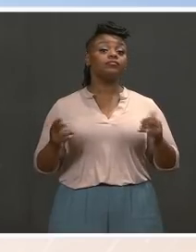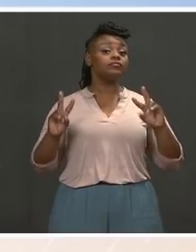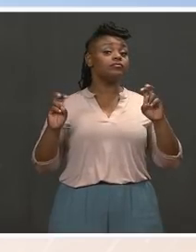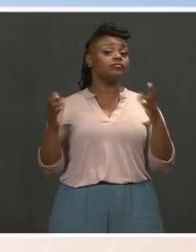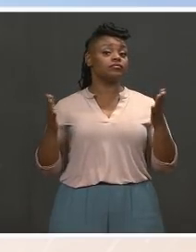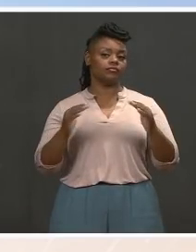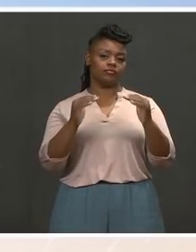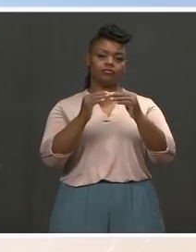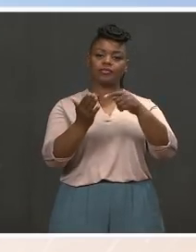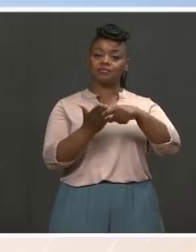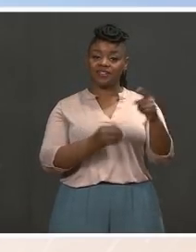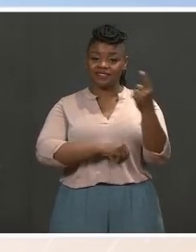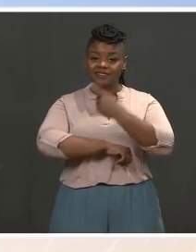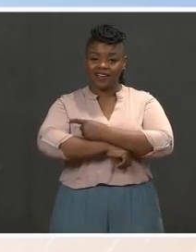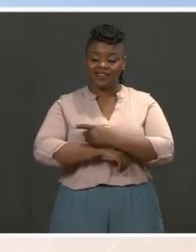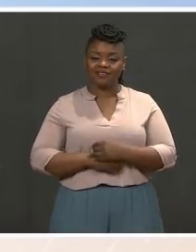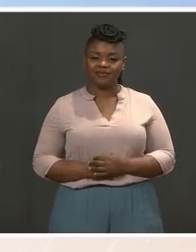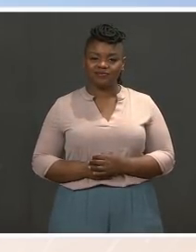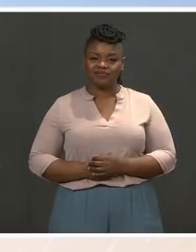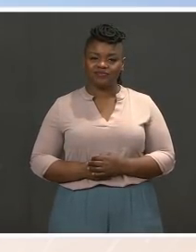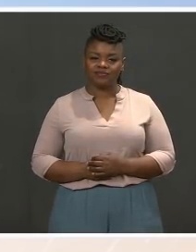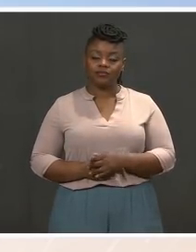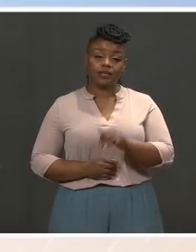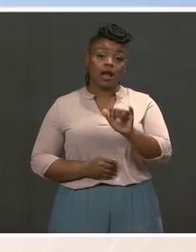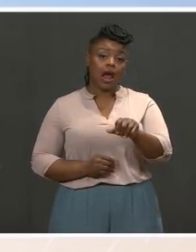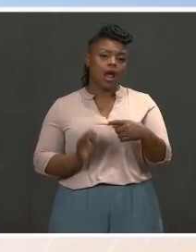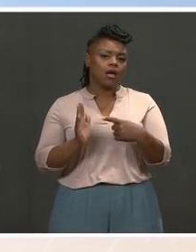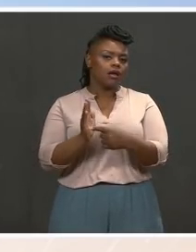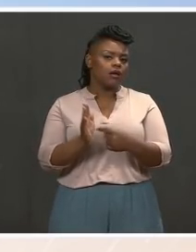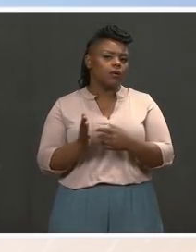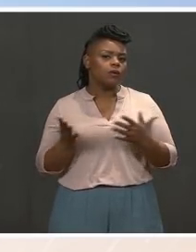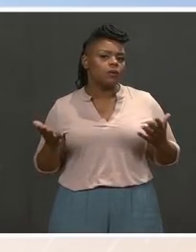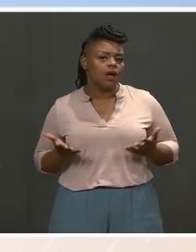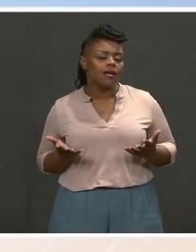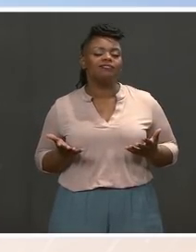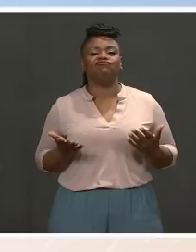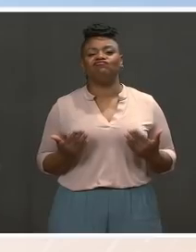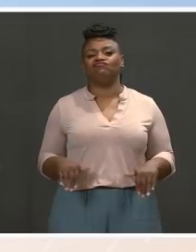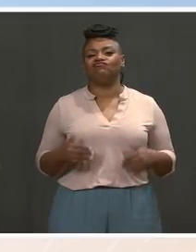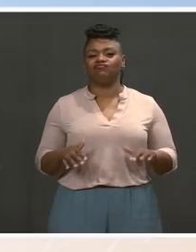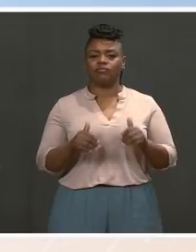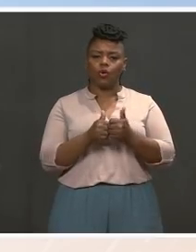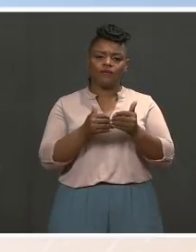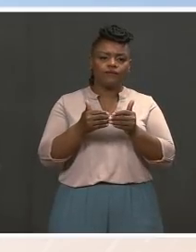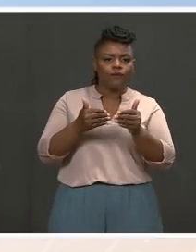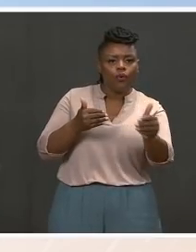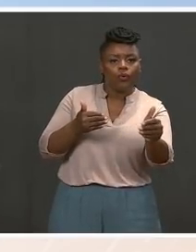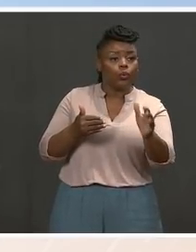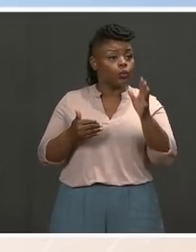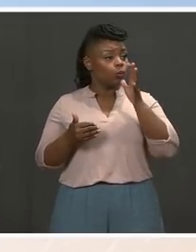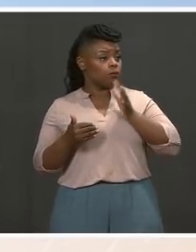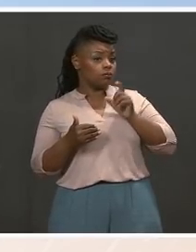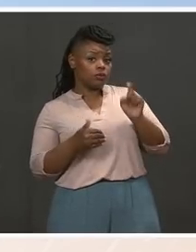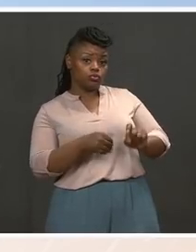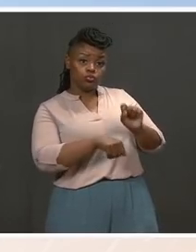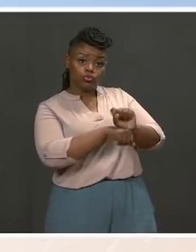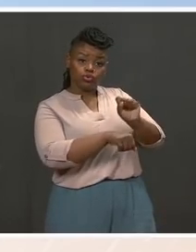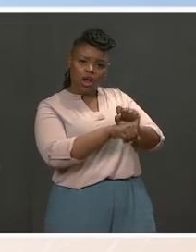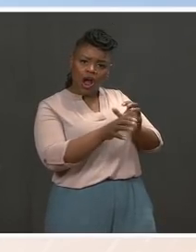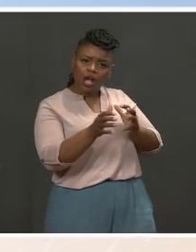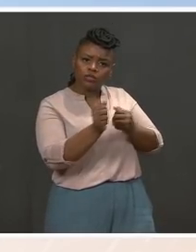symbolic representation of how far into this year women must work to catch up to what men made in the previous year.